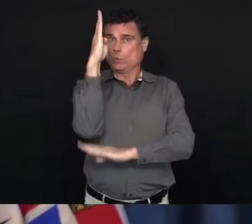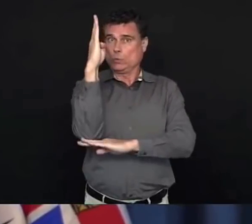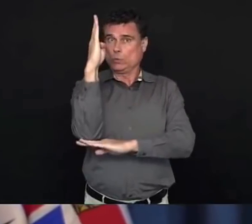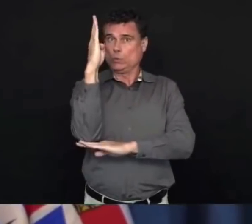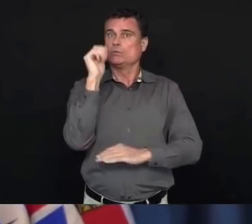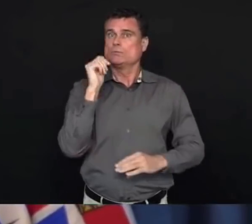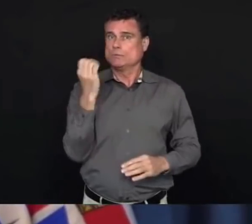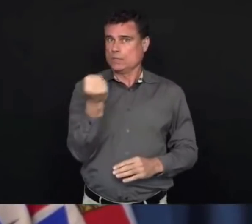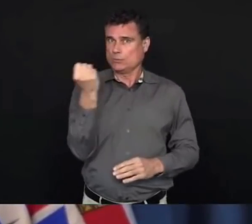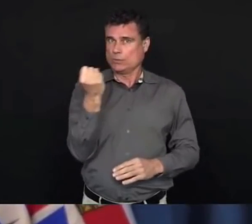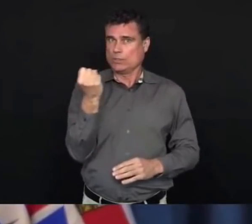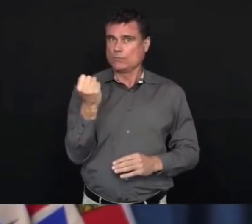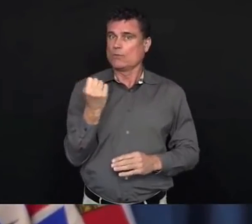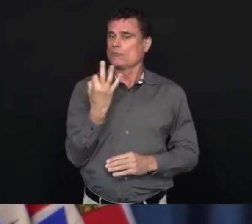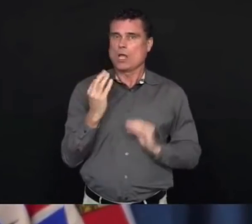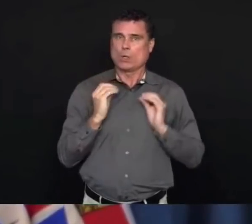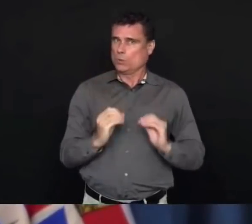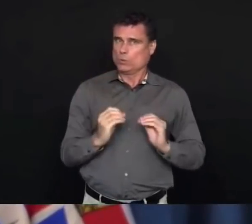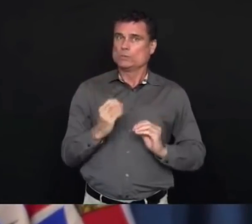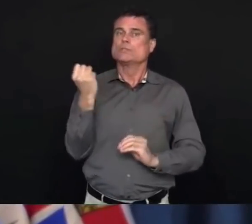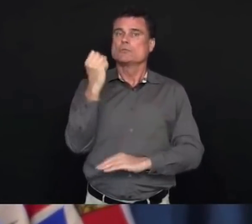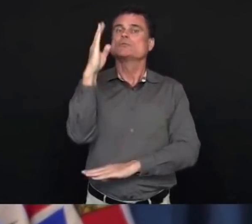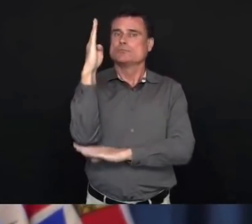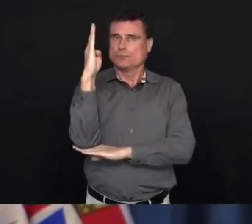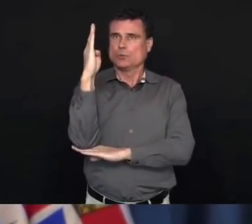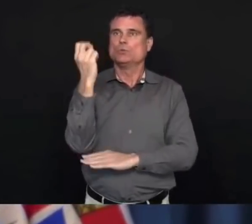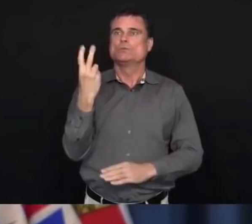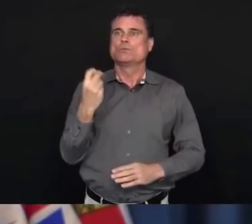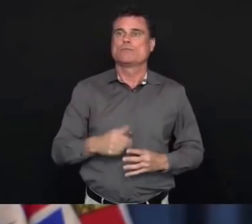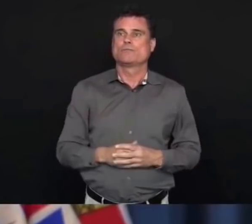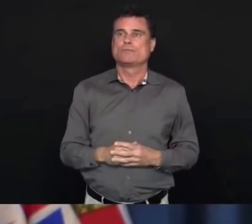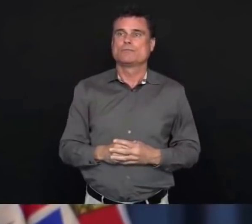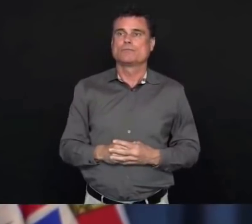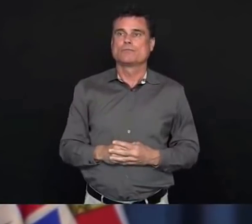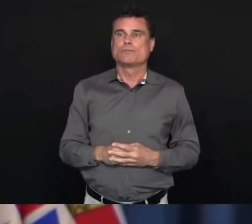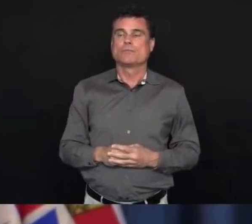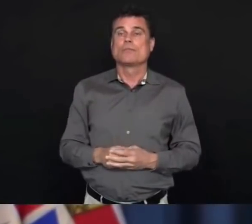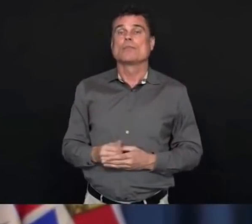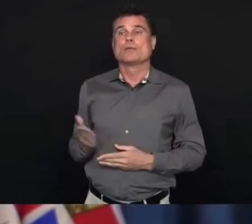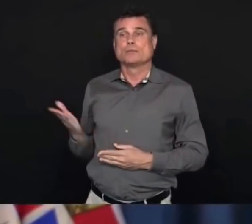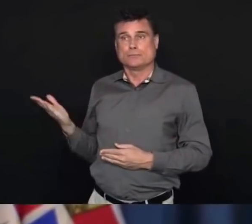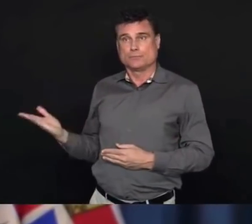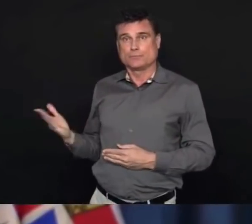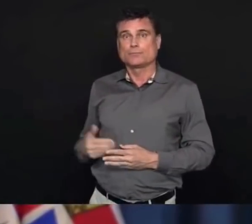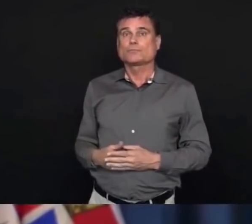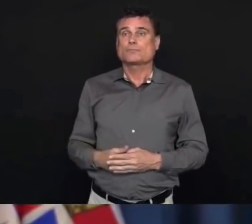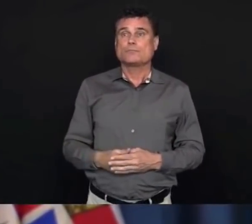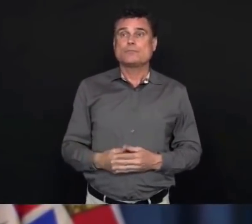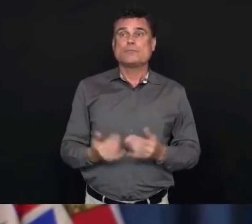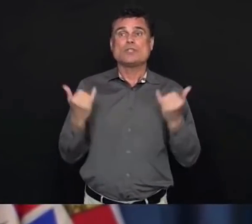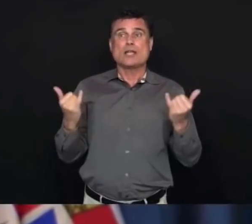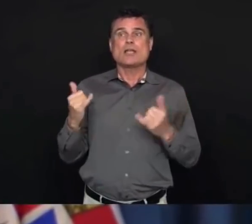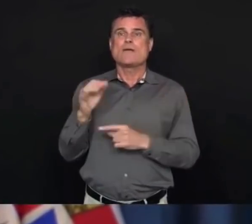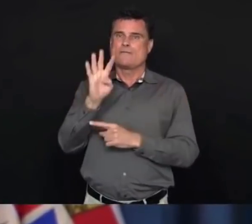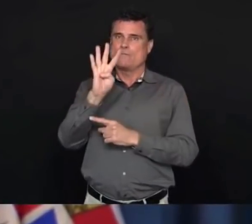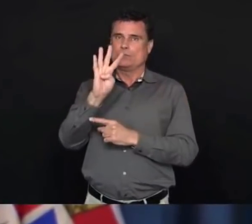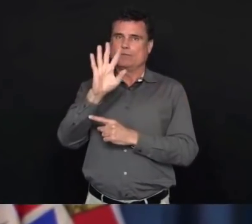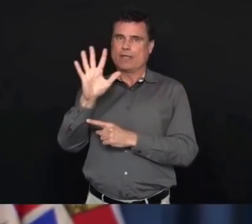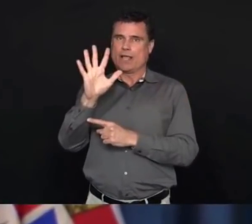cases that tested positive, who tested positive in the last 24 hours here in BC, bringing our total to 1